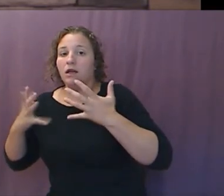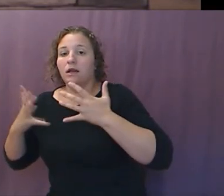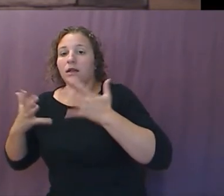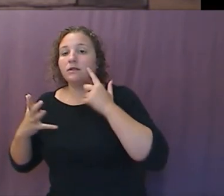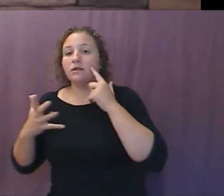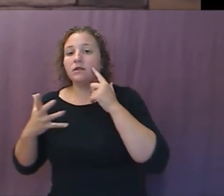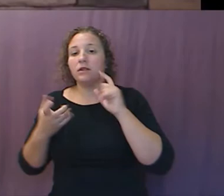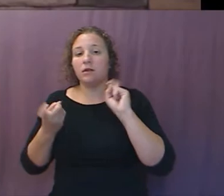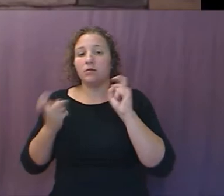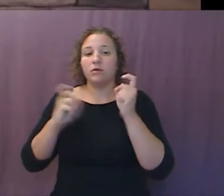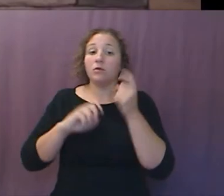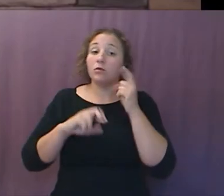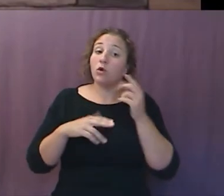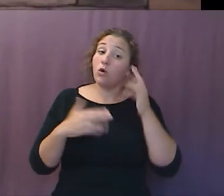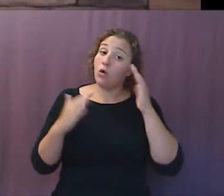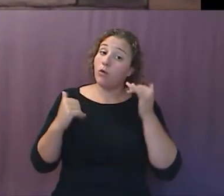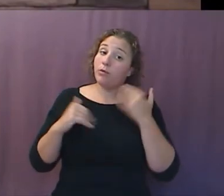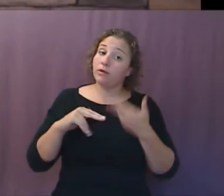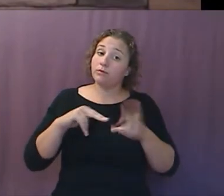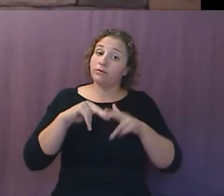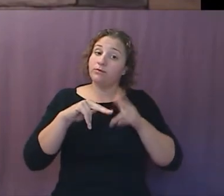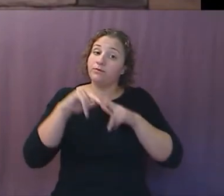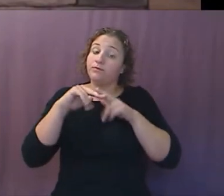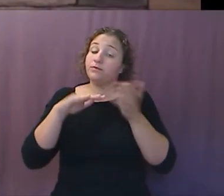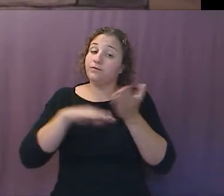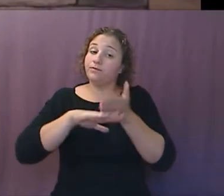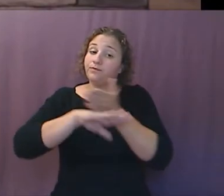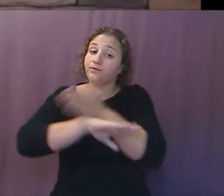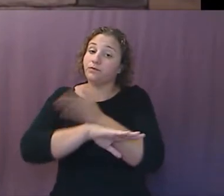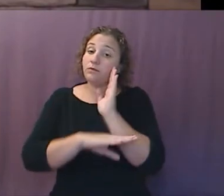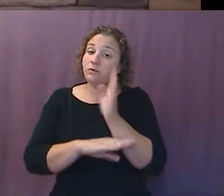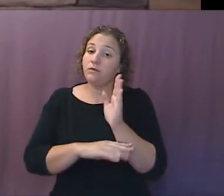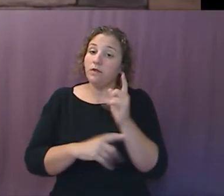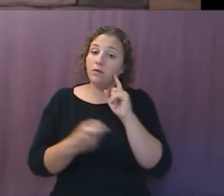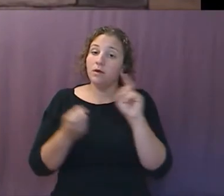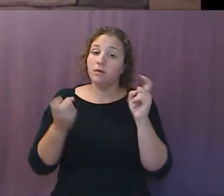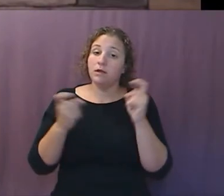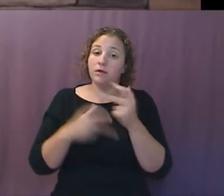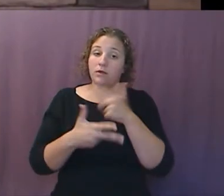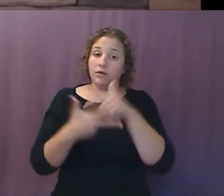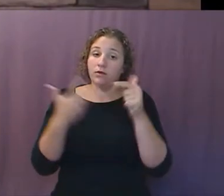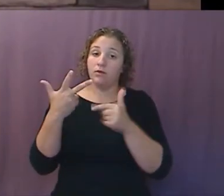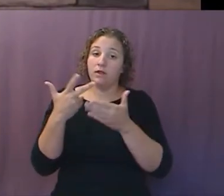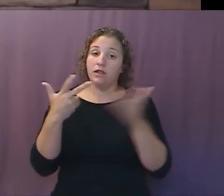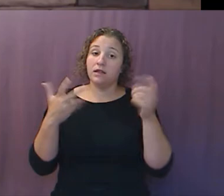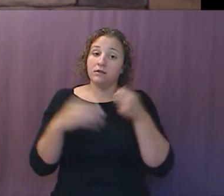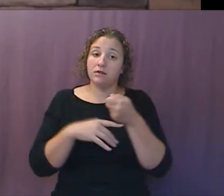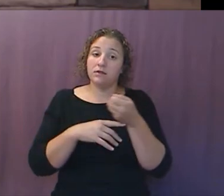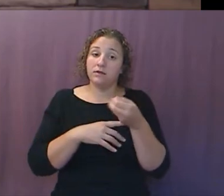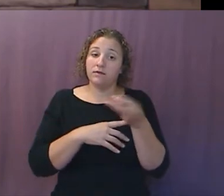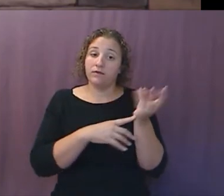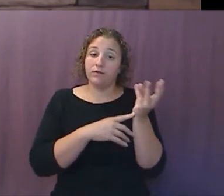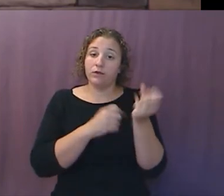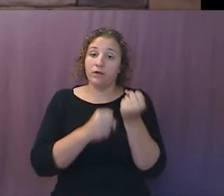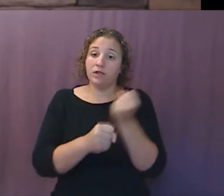it'll recover. But he said, will most likely play out in three acts over several years if it keeps going down, the idea. First, the panic, which is the